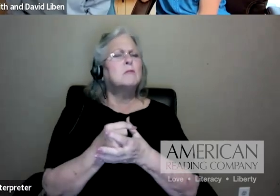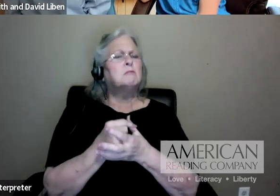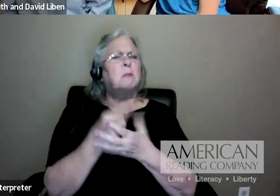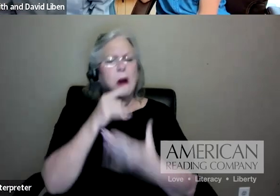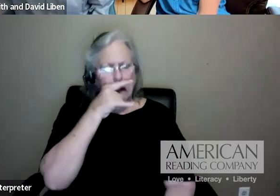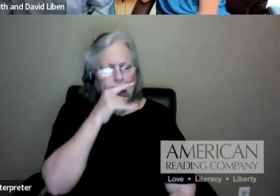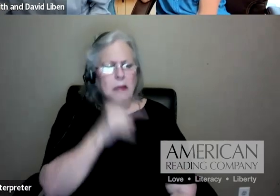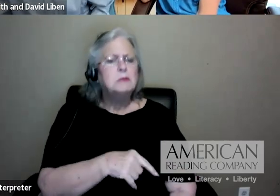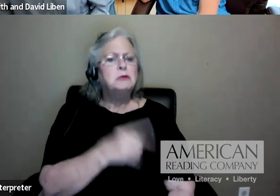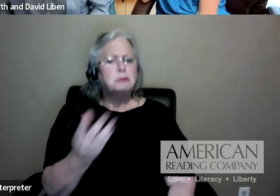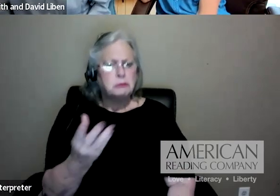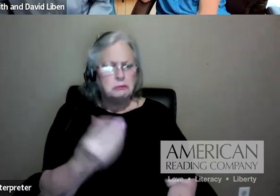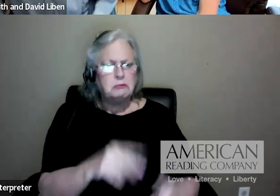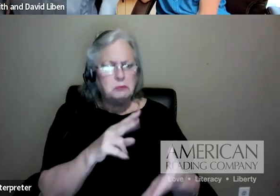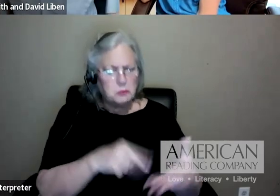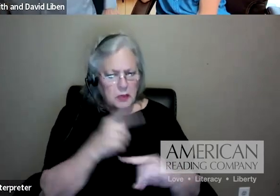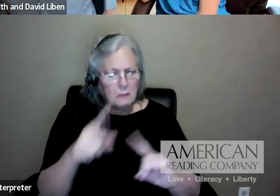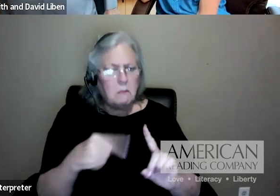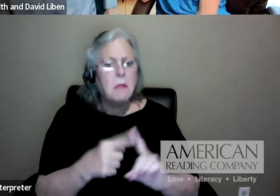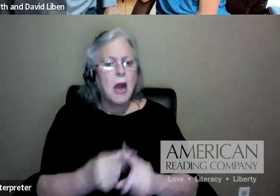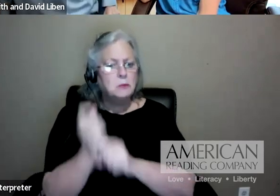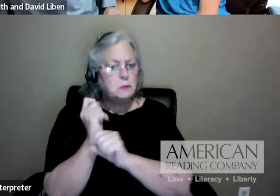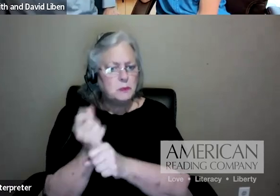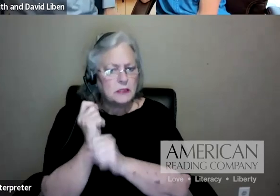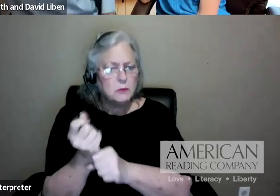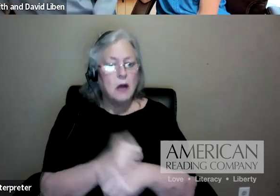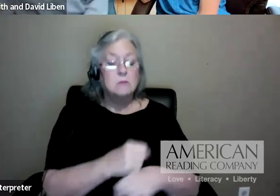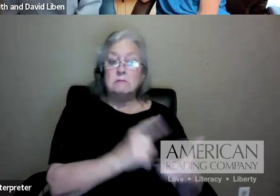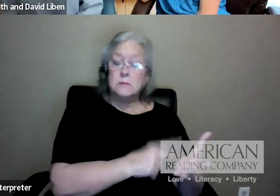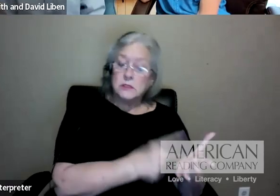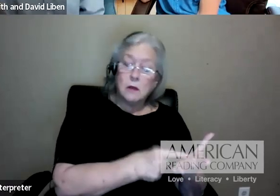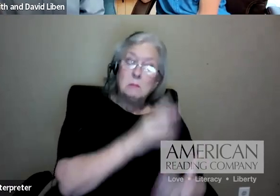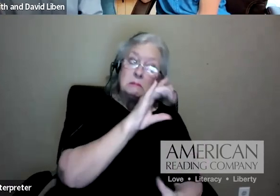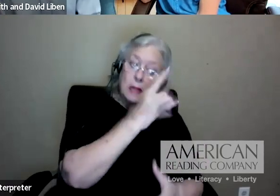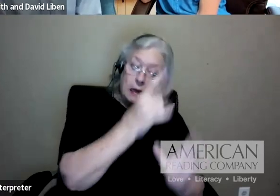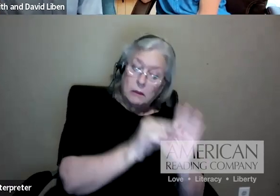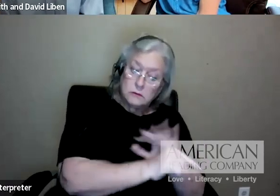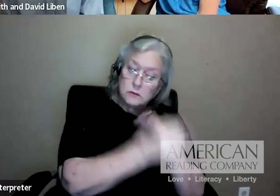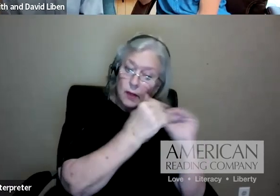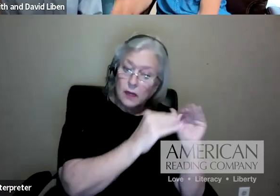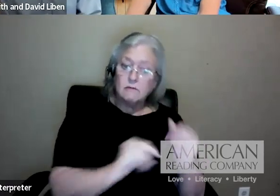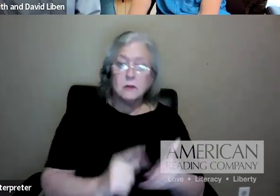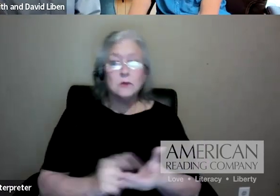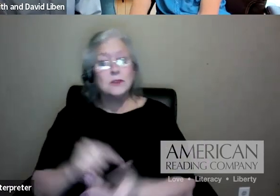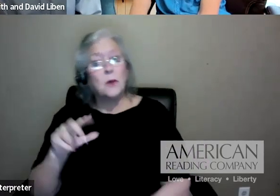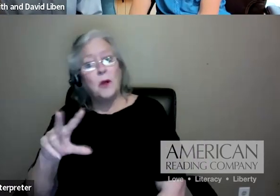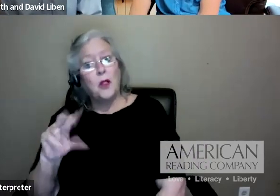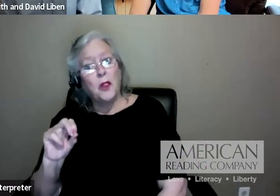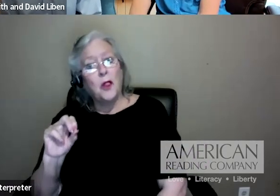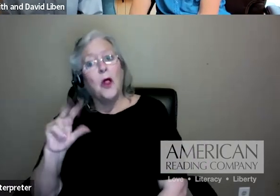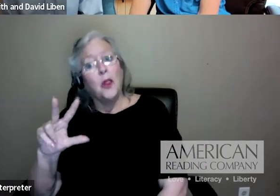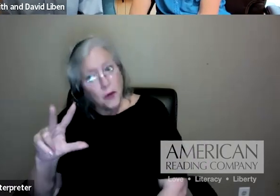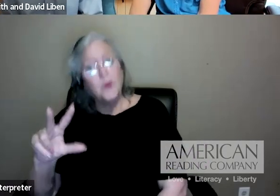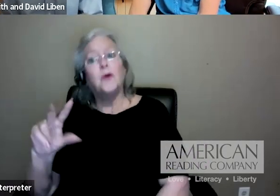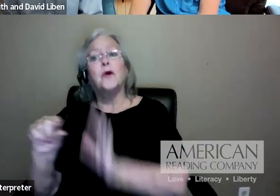eighth grade level. Some of those students were reading literally at a third grade level. And then they assessed their comprehension of